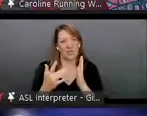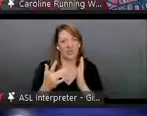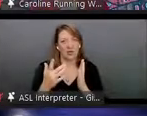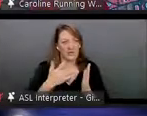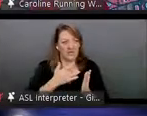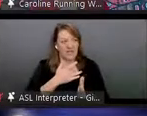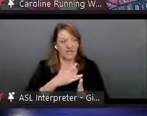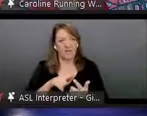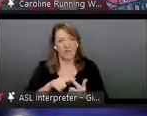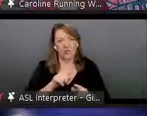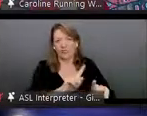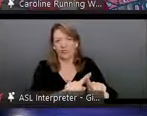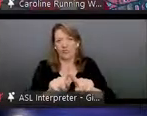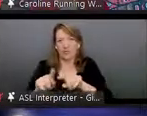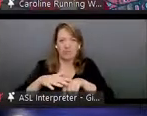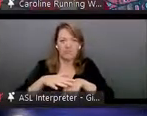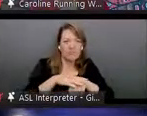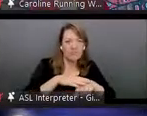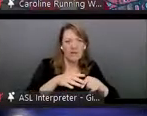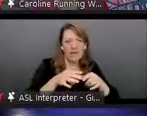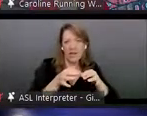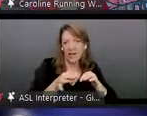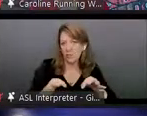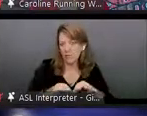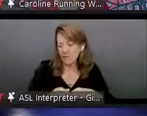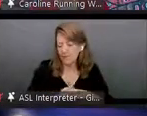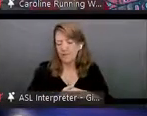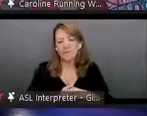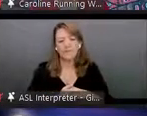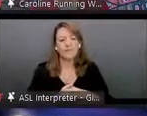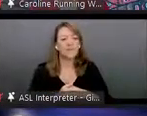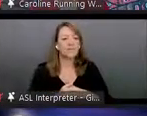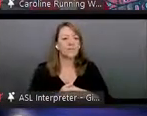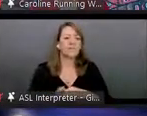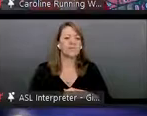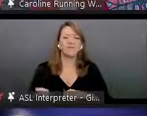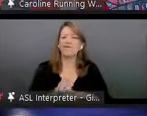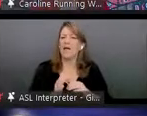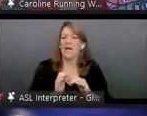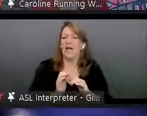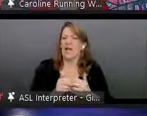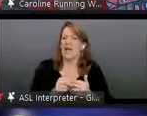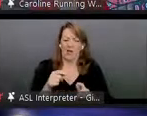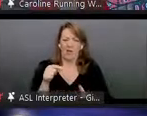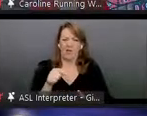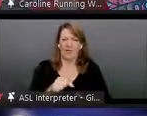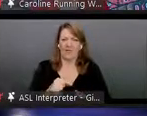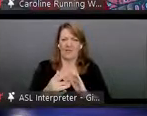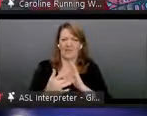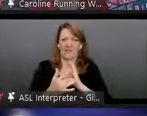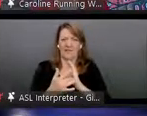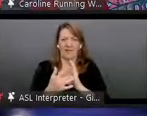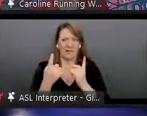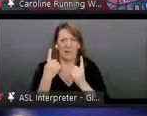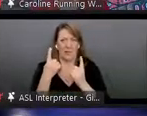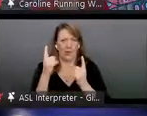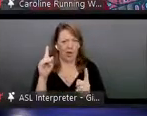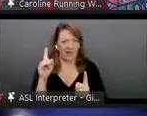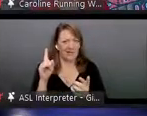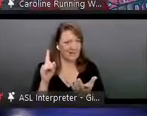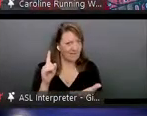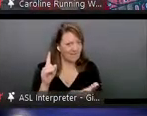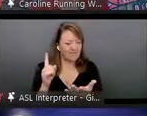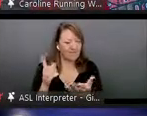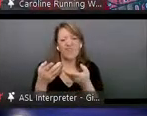Um, and just talking a little bit about how this technology works. So, you know, just generally speaking, know, artificial